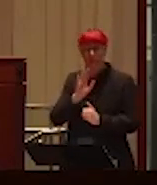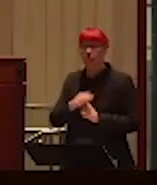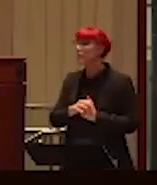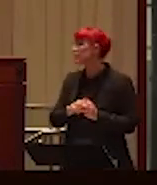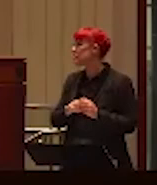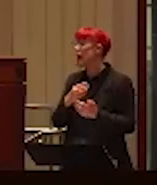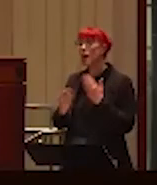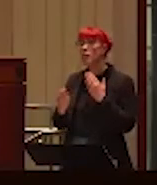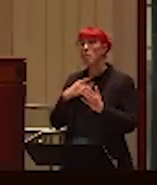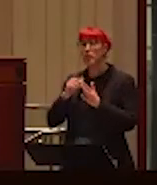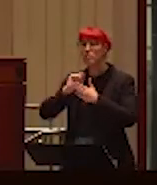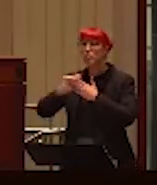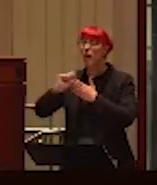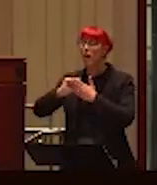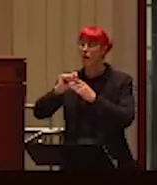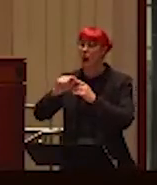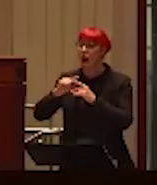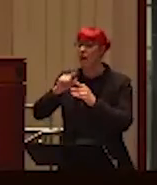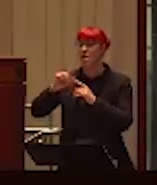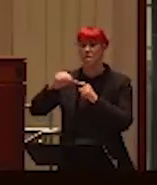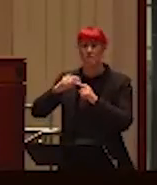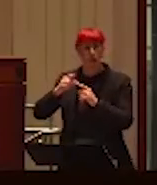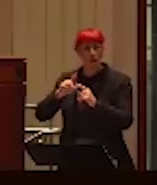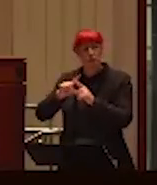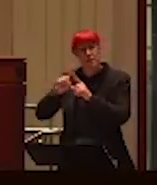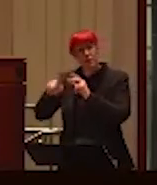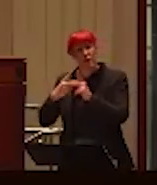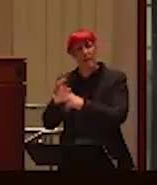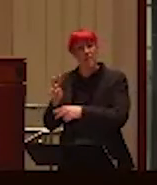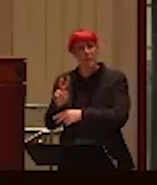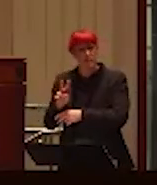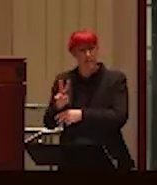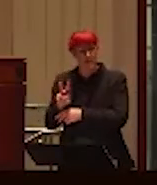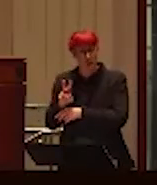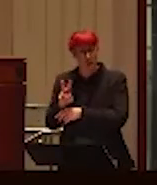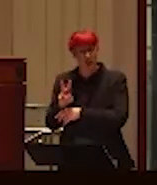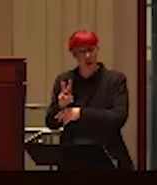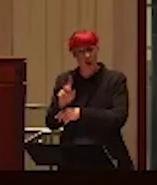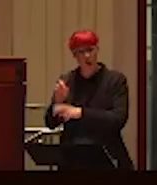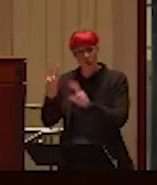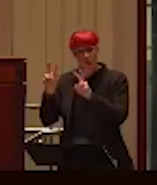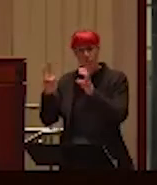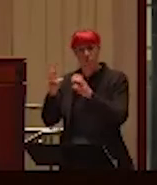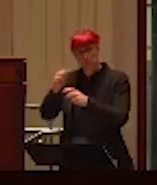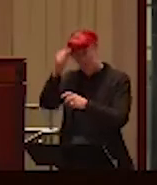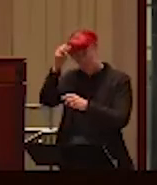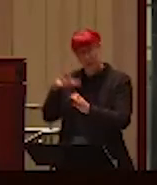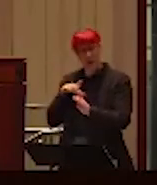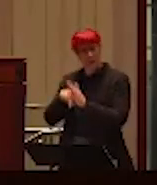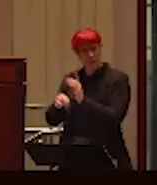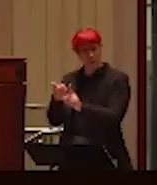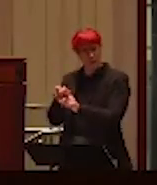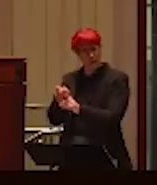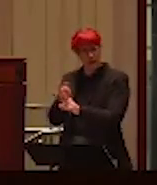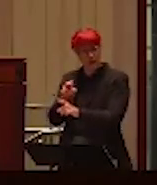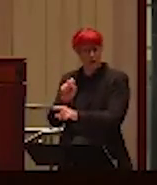bit about other sort of forms of men's victimization in a very broad sense. Uh, one topic is men's suicide rates. Um,